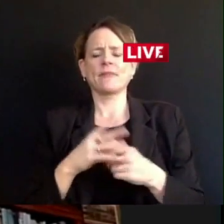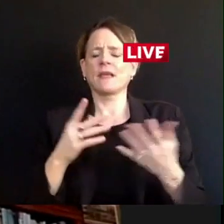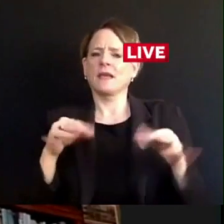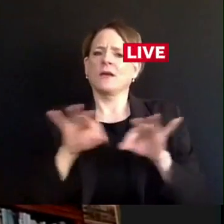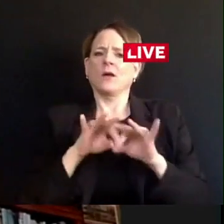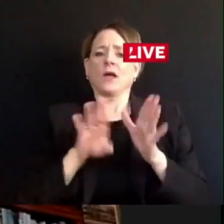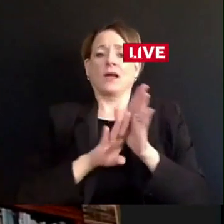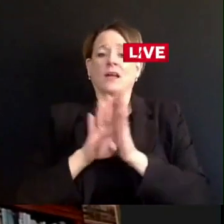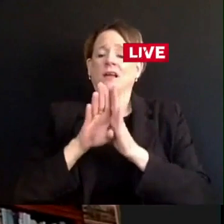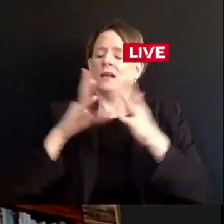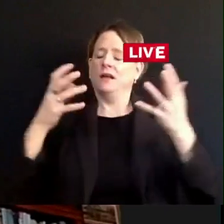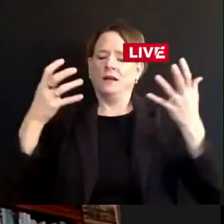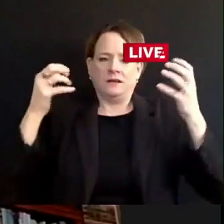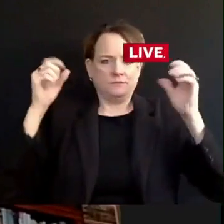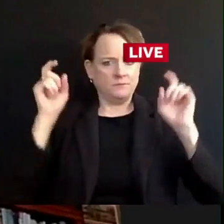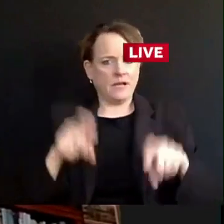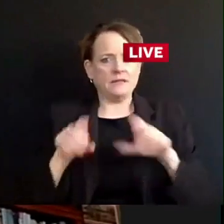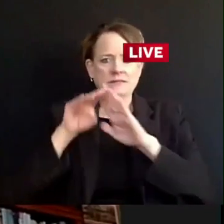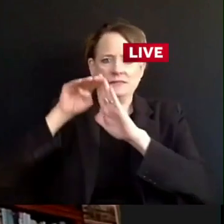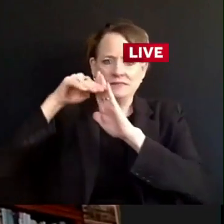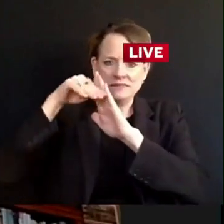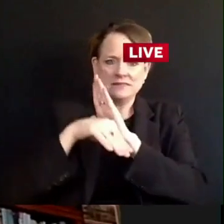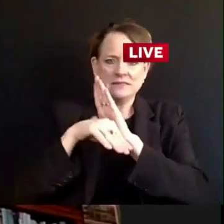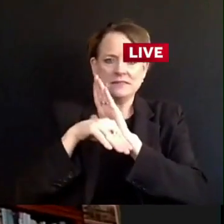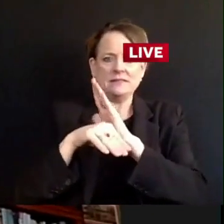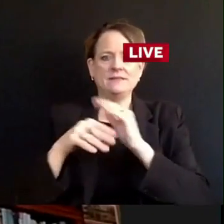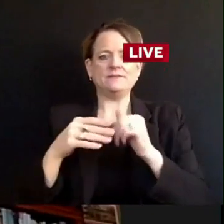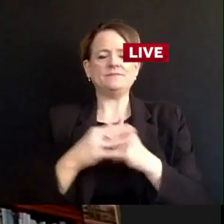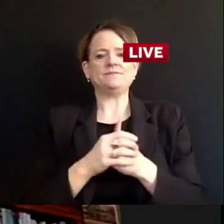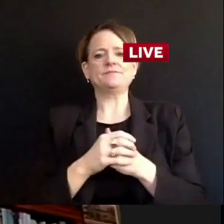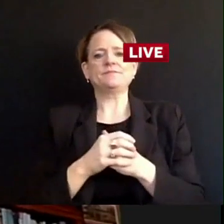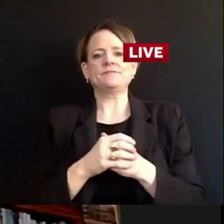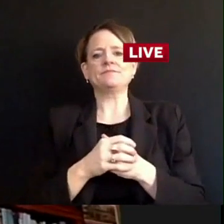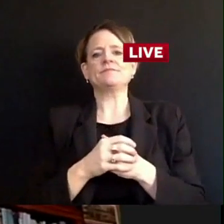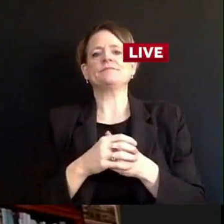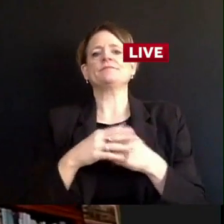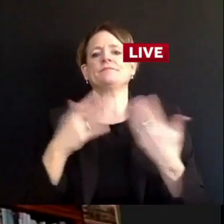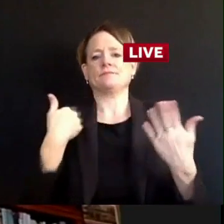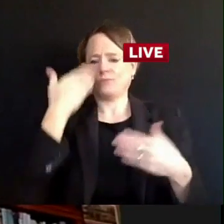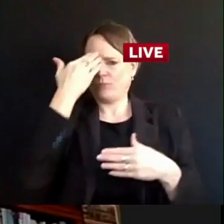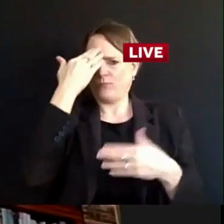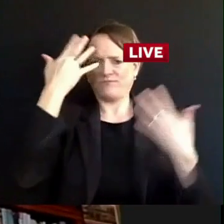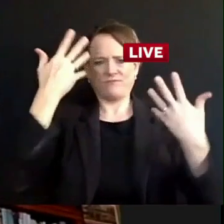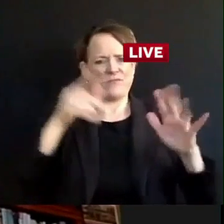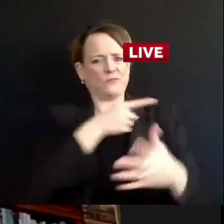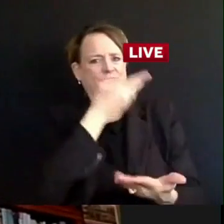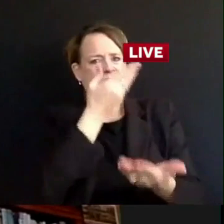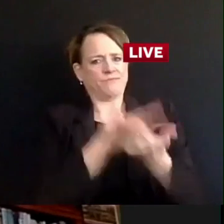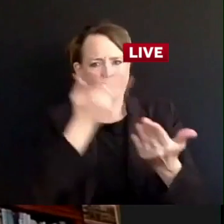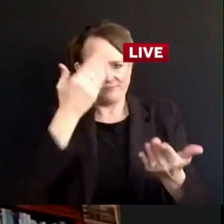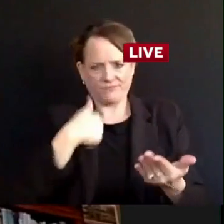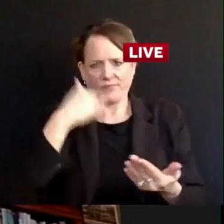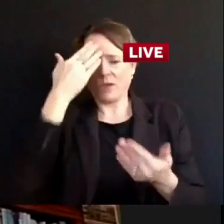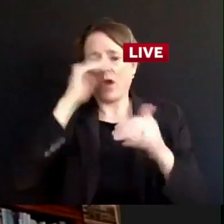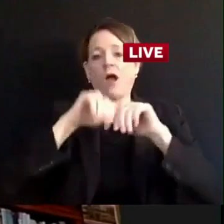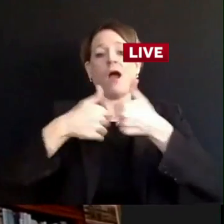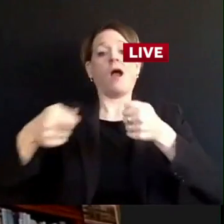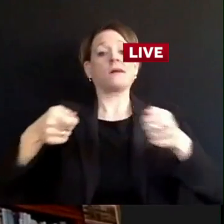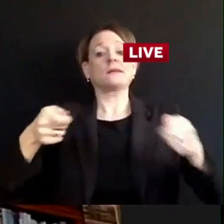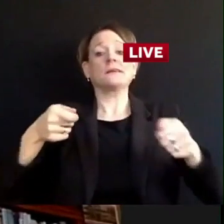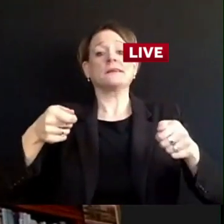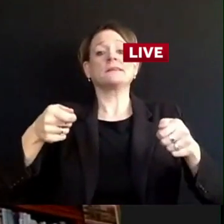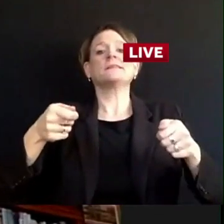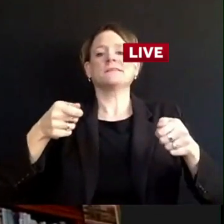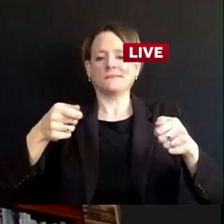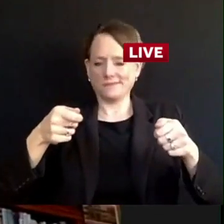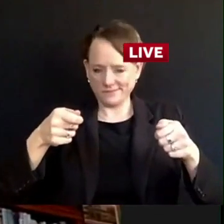to reduce transmission, to bend the curve, and we need to do it. So I think if we can look at these numbers and think about